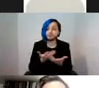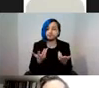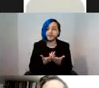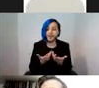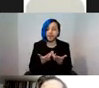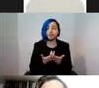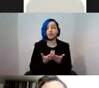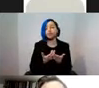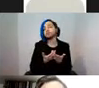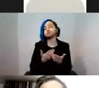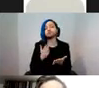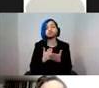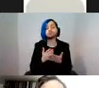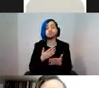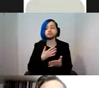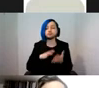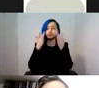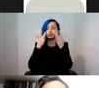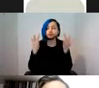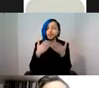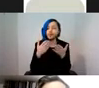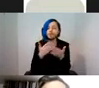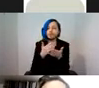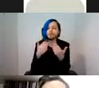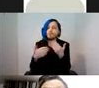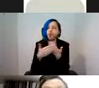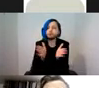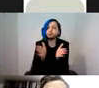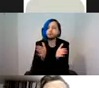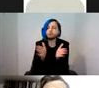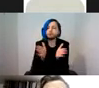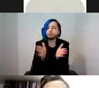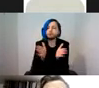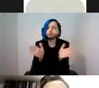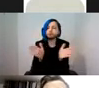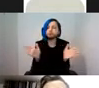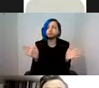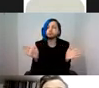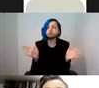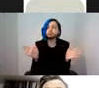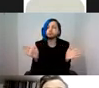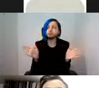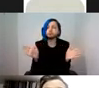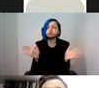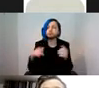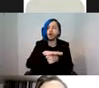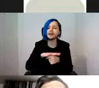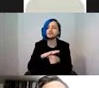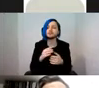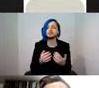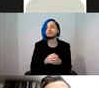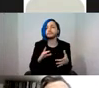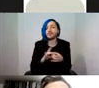presenting a little bit of a wider context or the scope of the problem that we may face